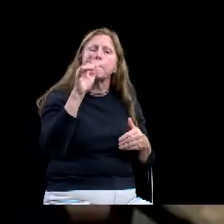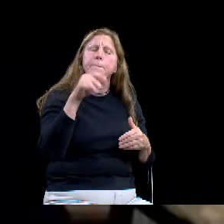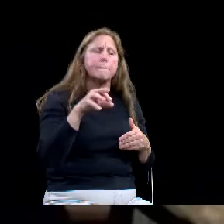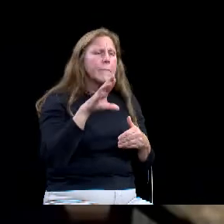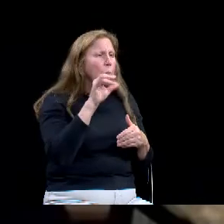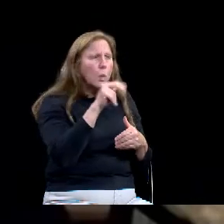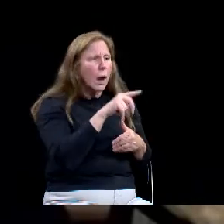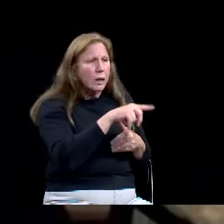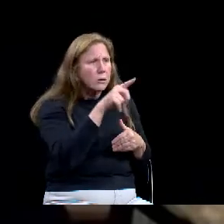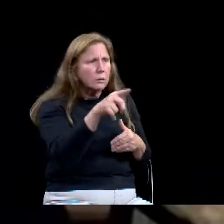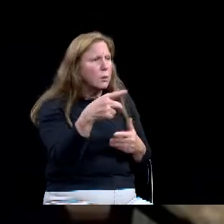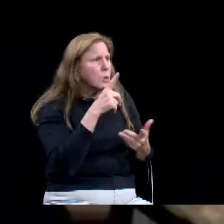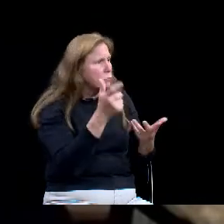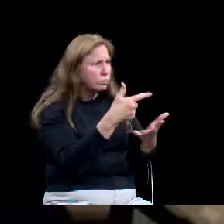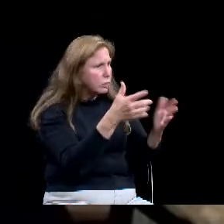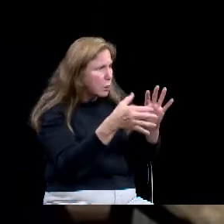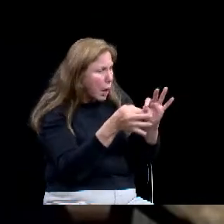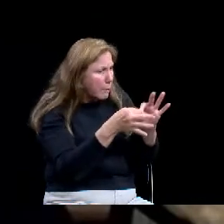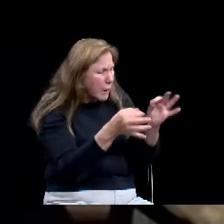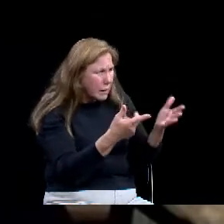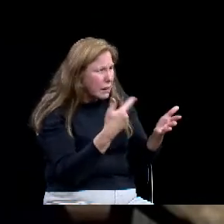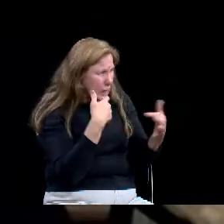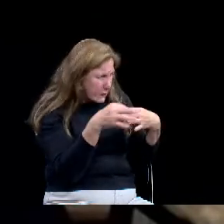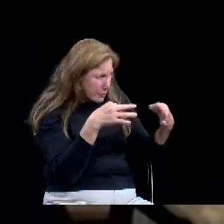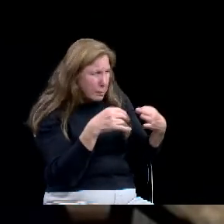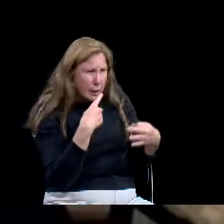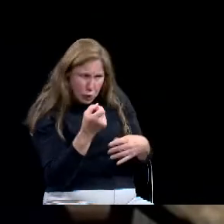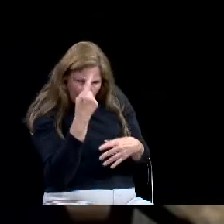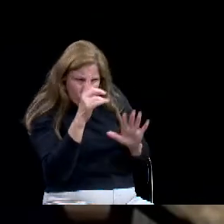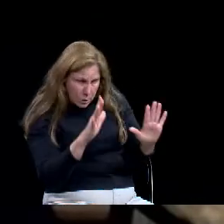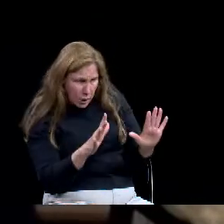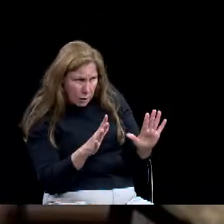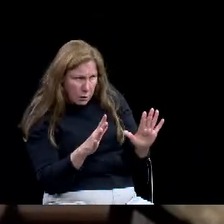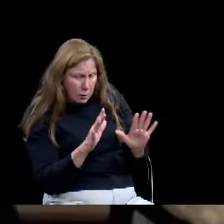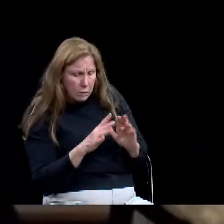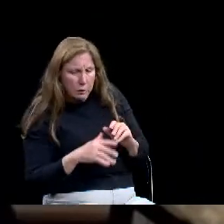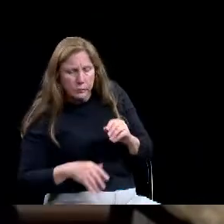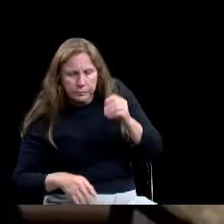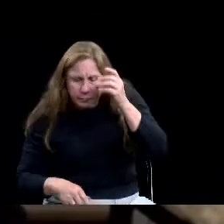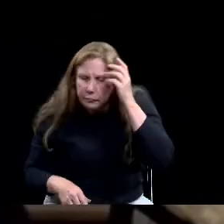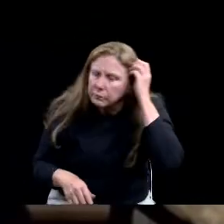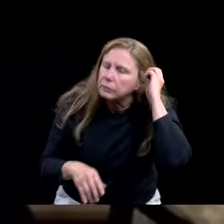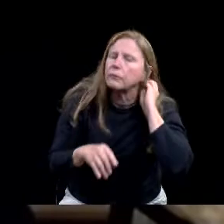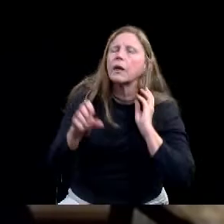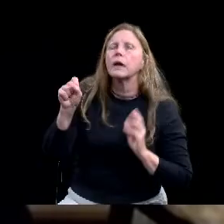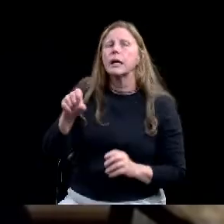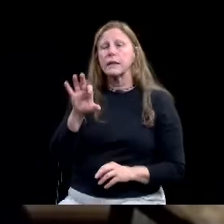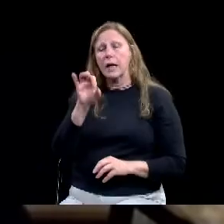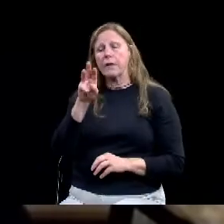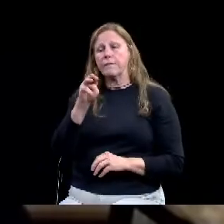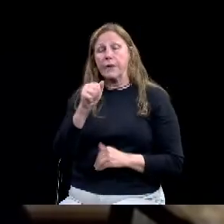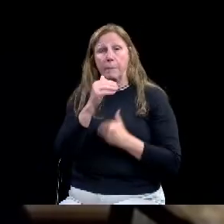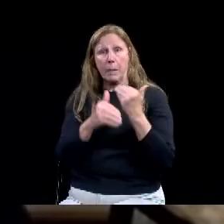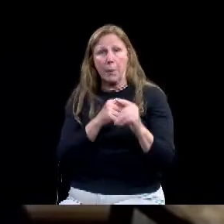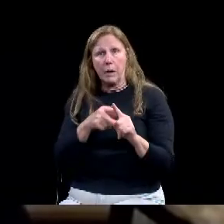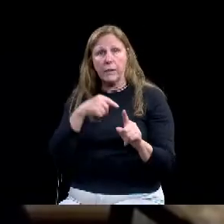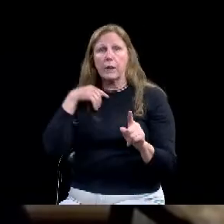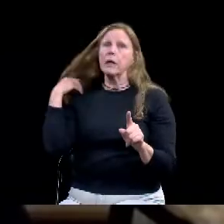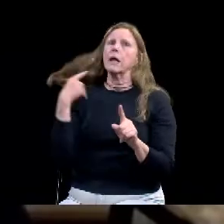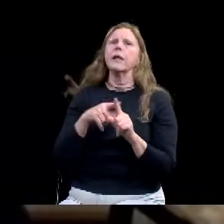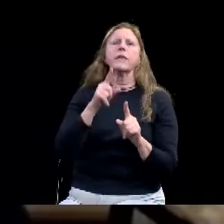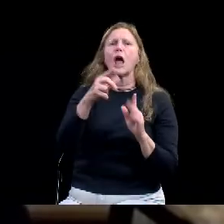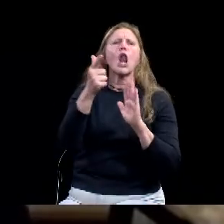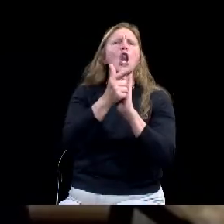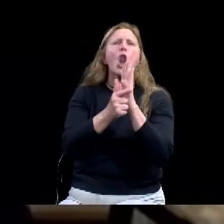process is actually created by statute, federal statute. And so there's a very narrow process. Um, the, even the processes